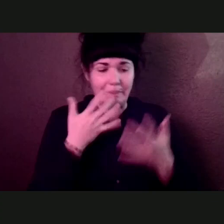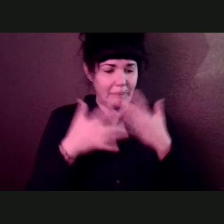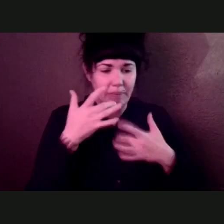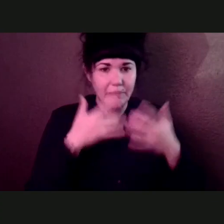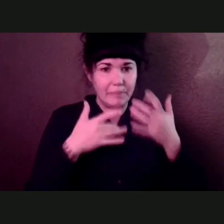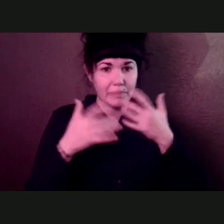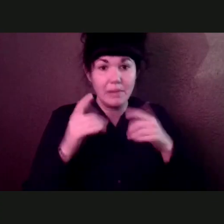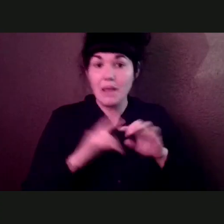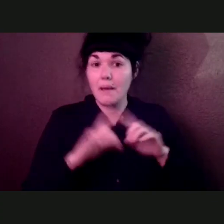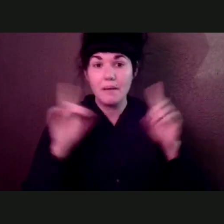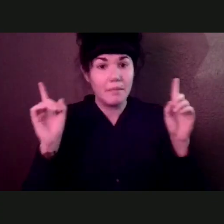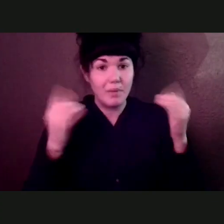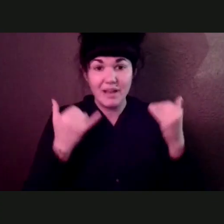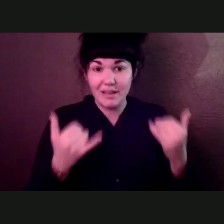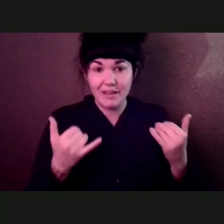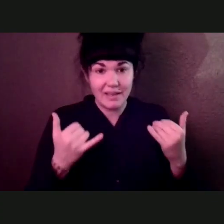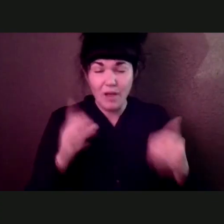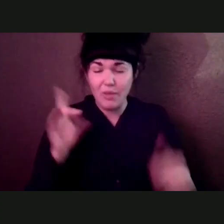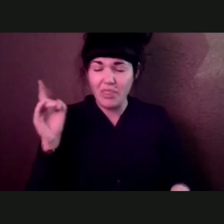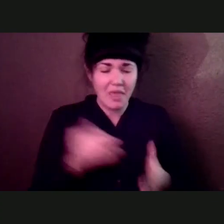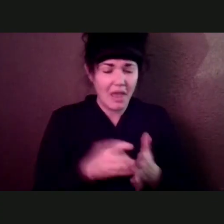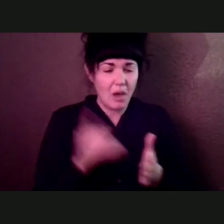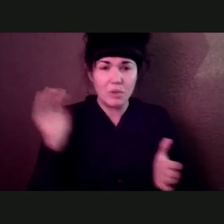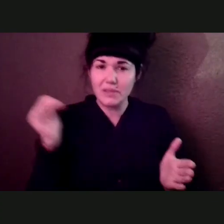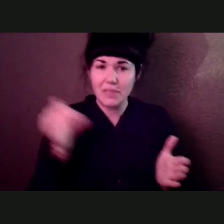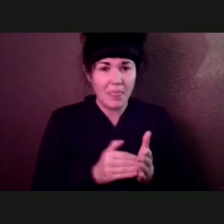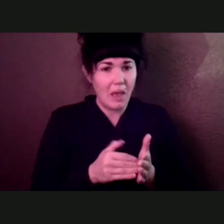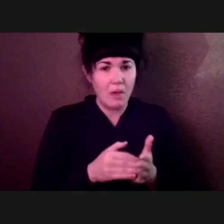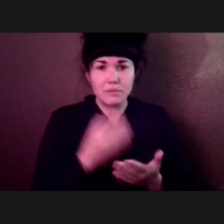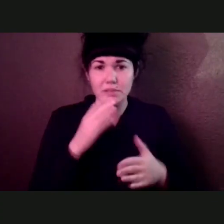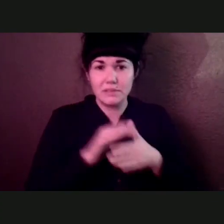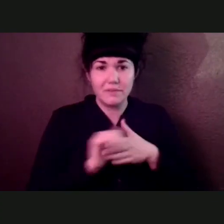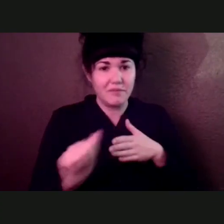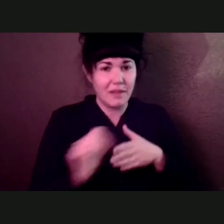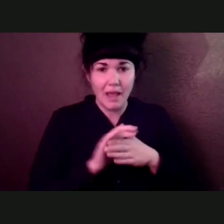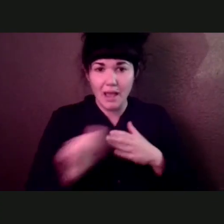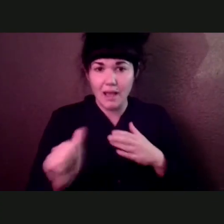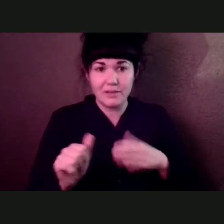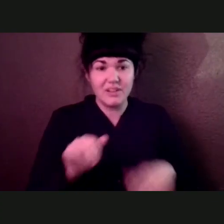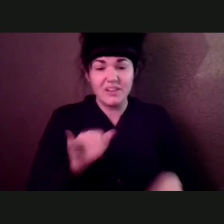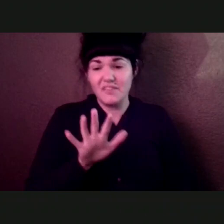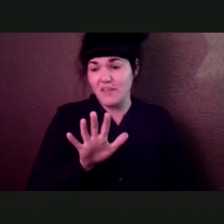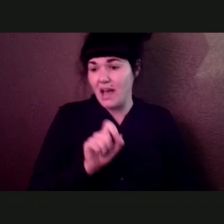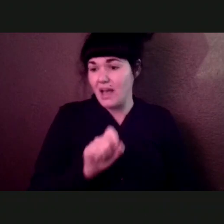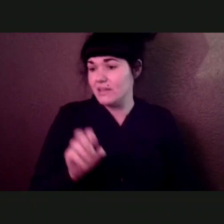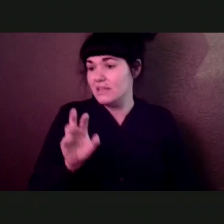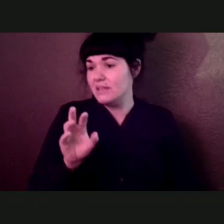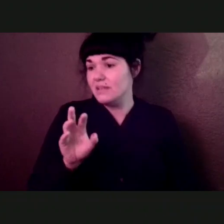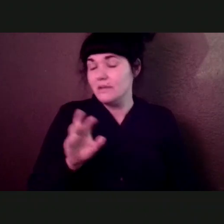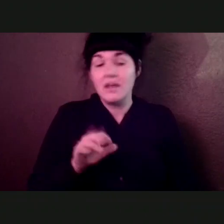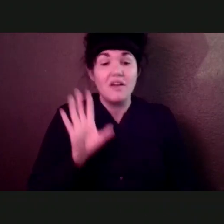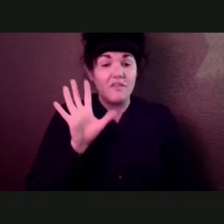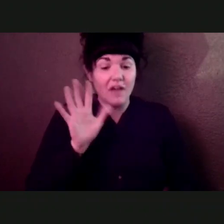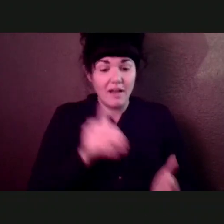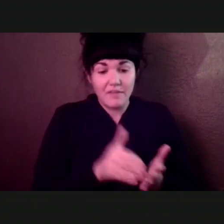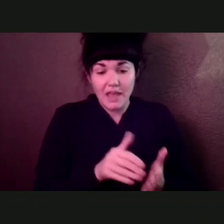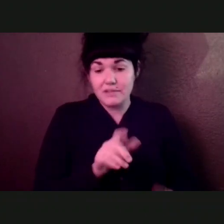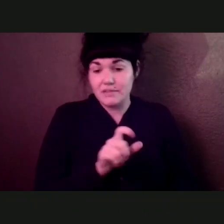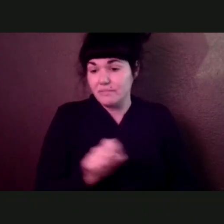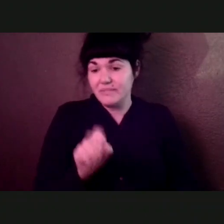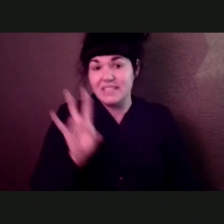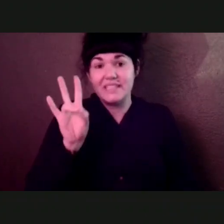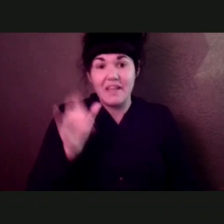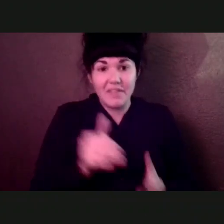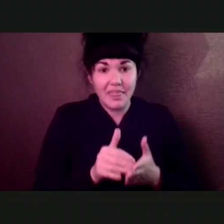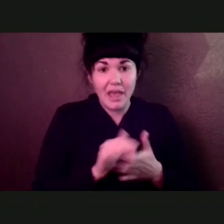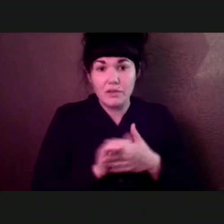thousands, the thousands, the five, six, seven thousands sometime. And I'm not saying that to encourage anyone to be